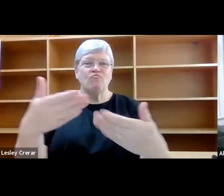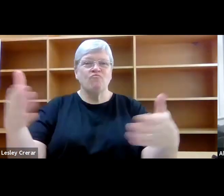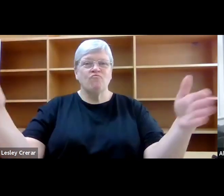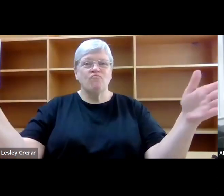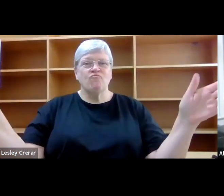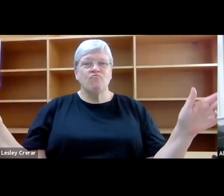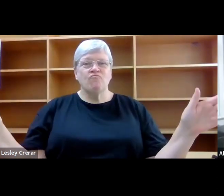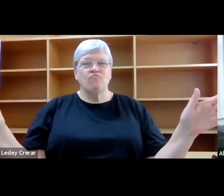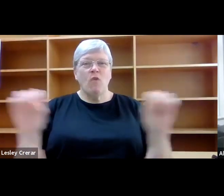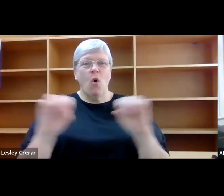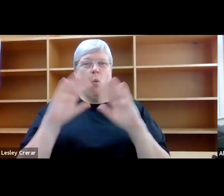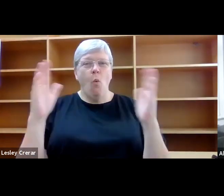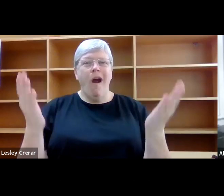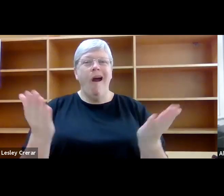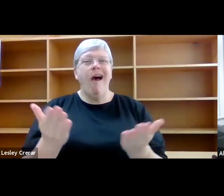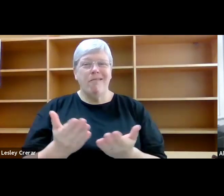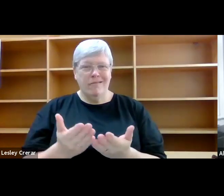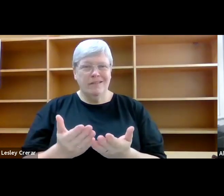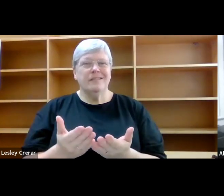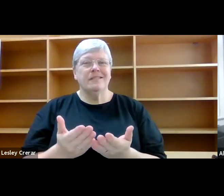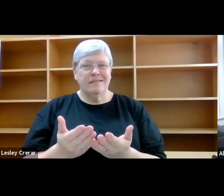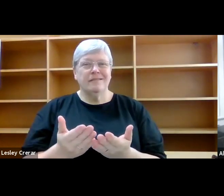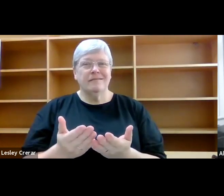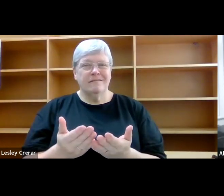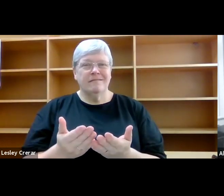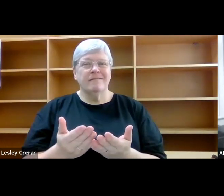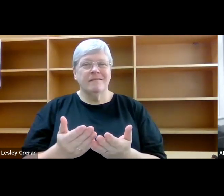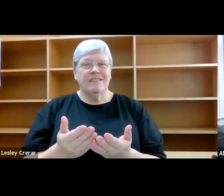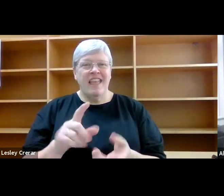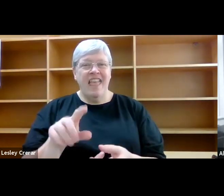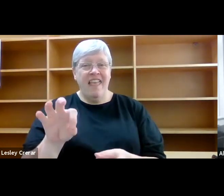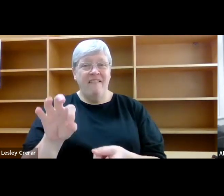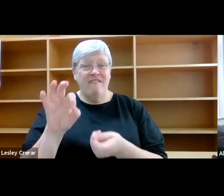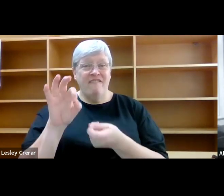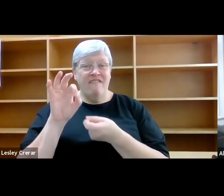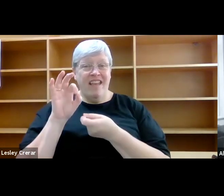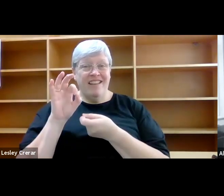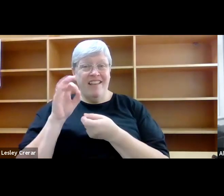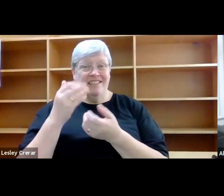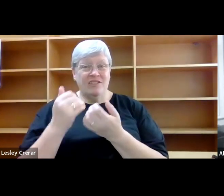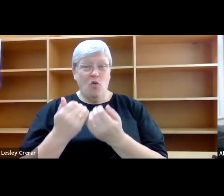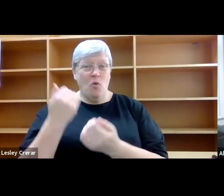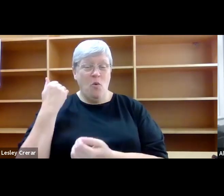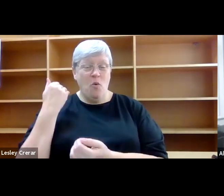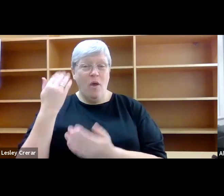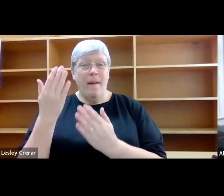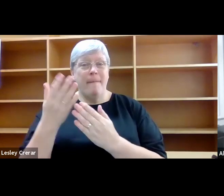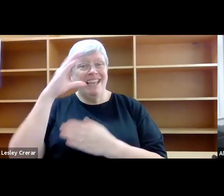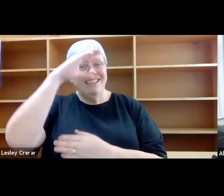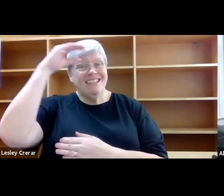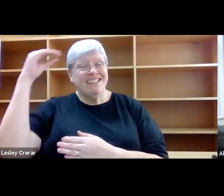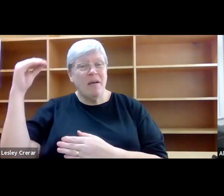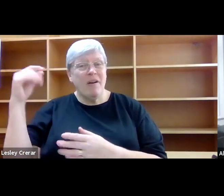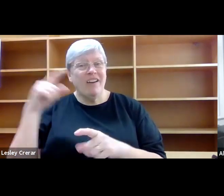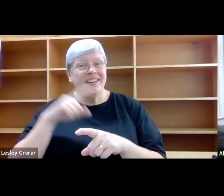worlds, this ancient figure, and inviting us to come through. Midsummer is the time of the looking